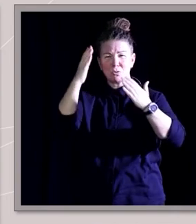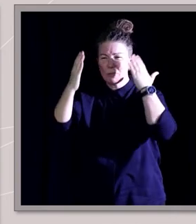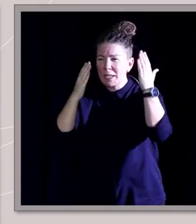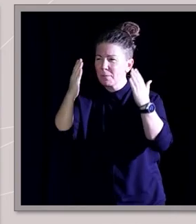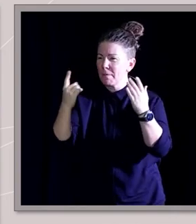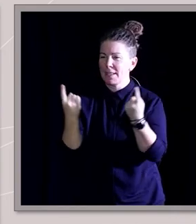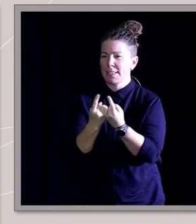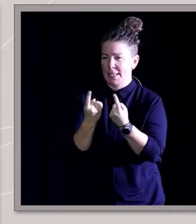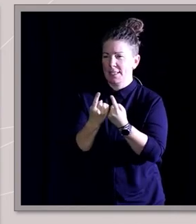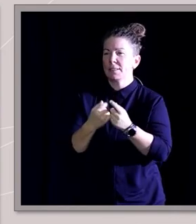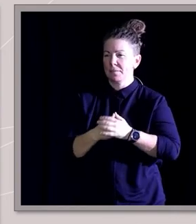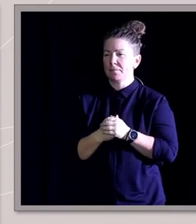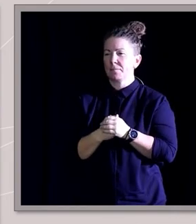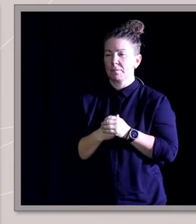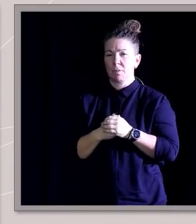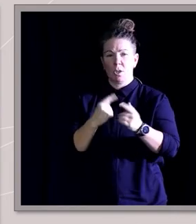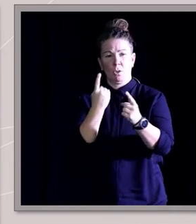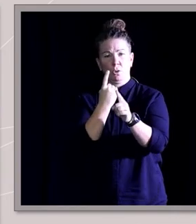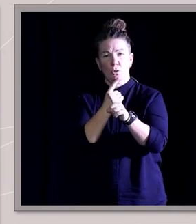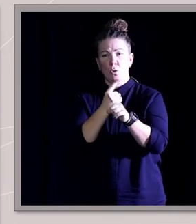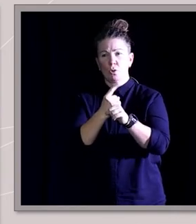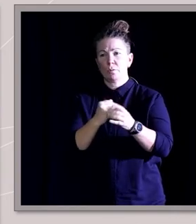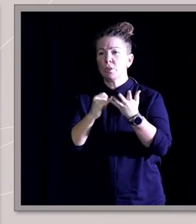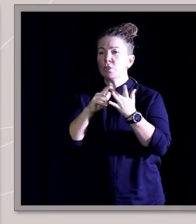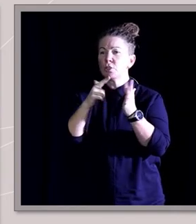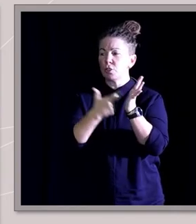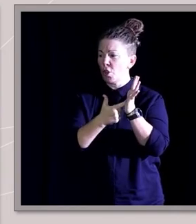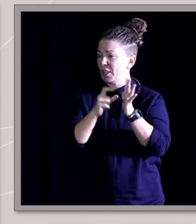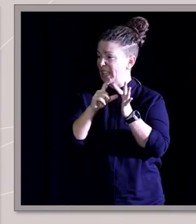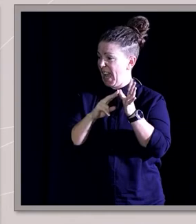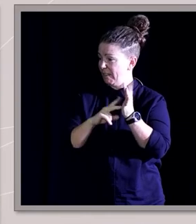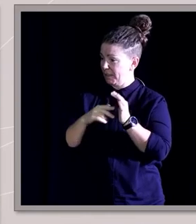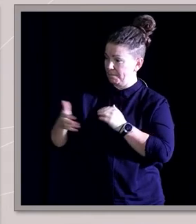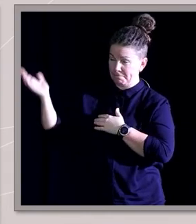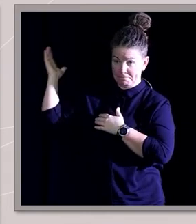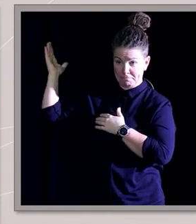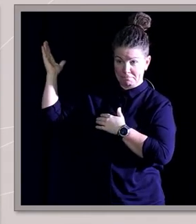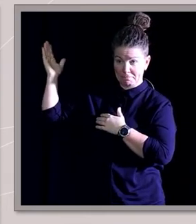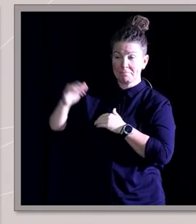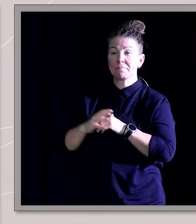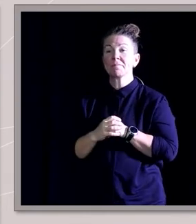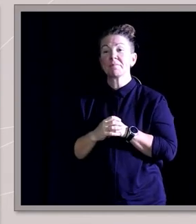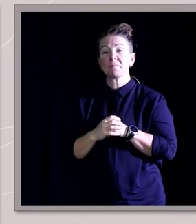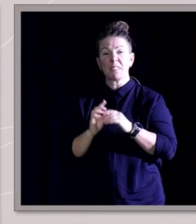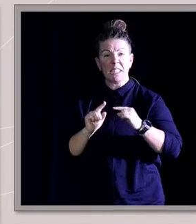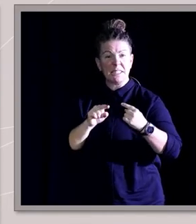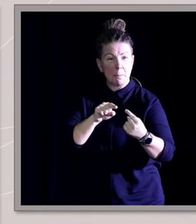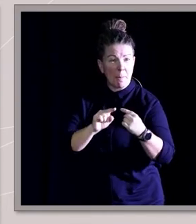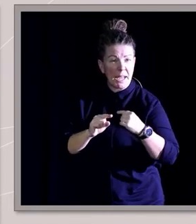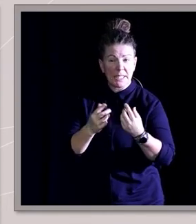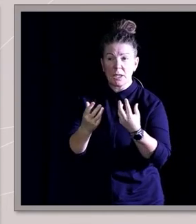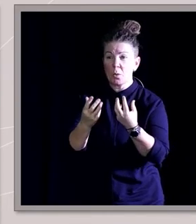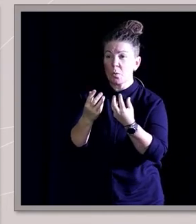most important people like Sir Dave, to get to debate publicly